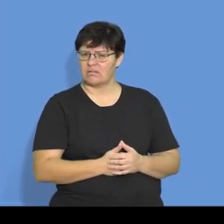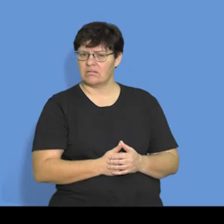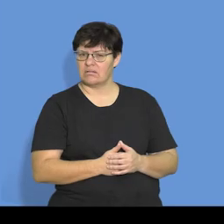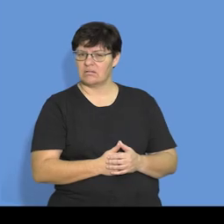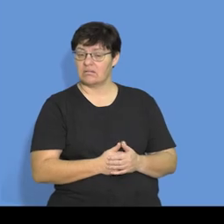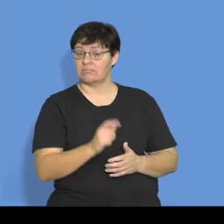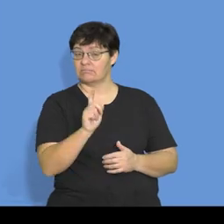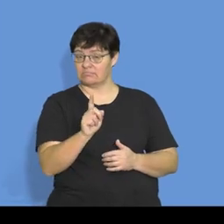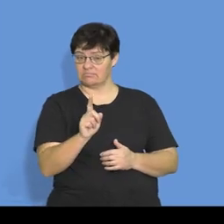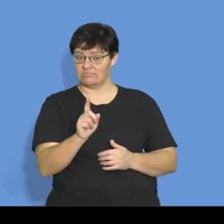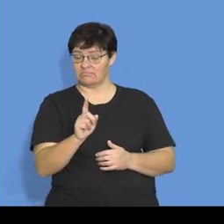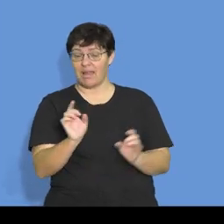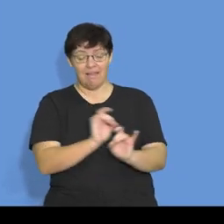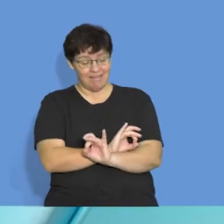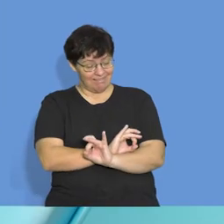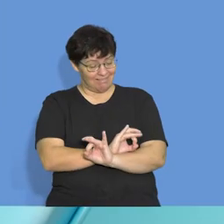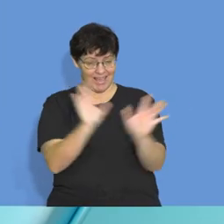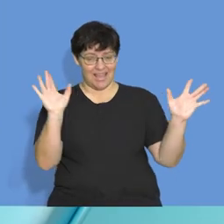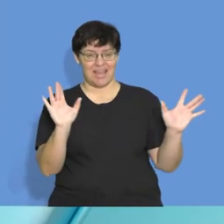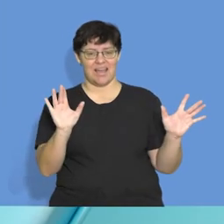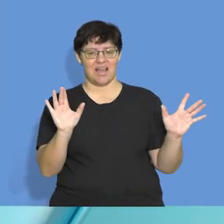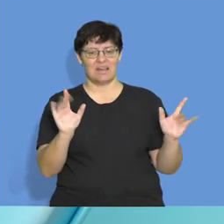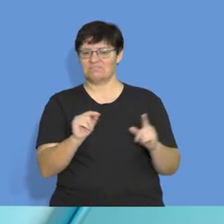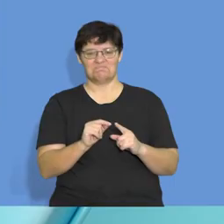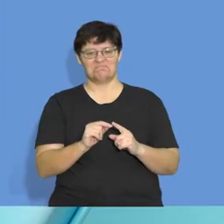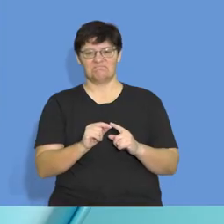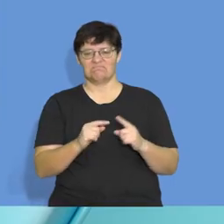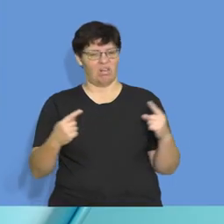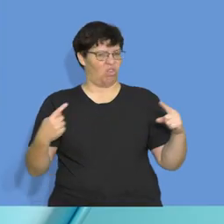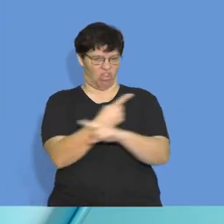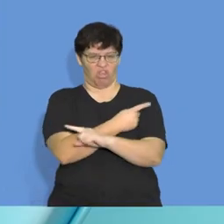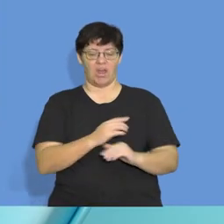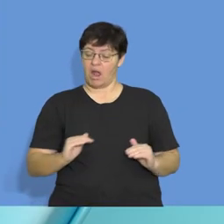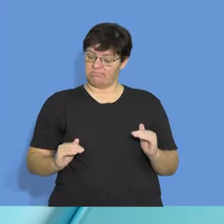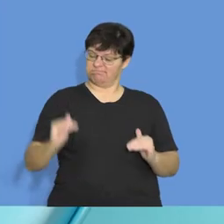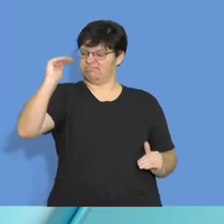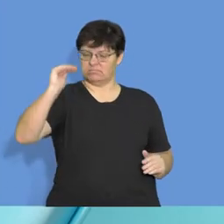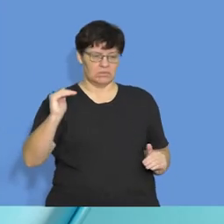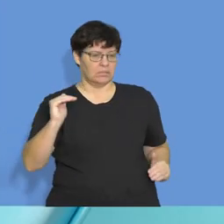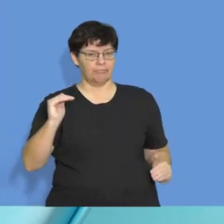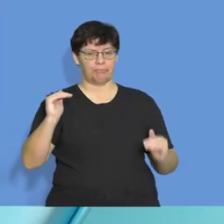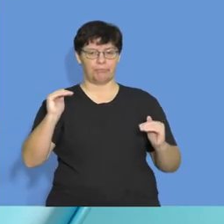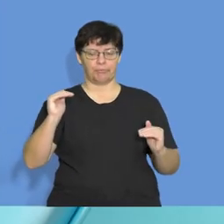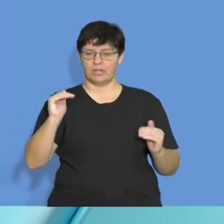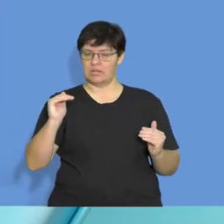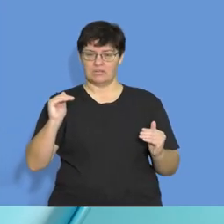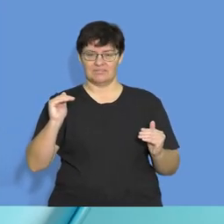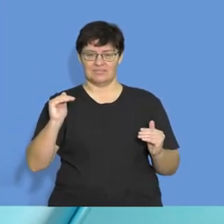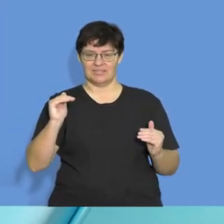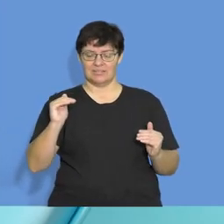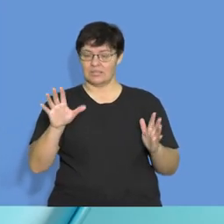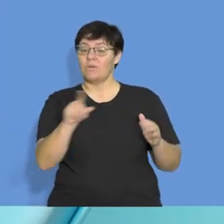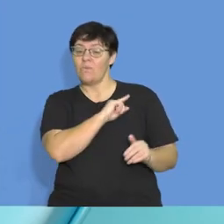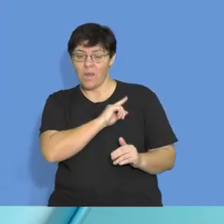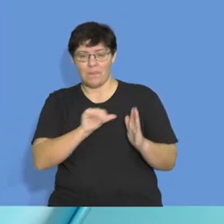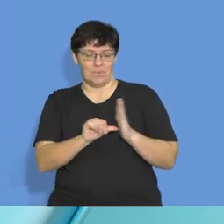It is a clear indication of disparity of increases, and that is why it is important that